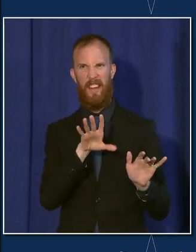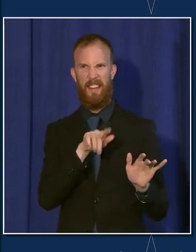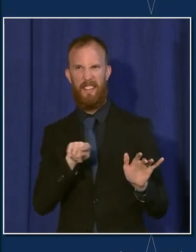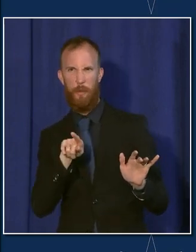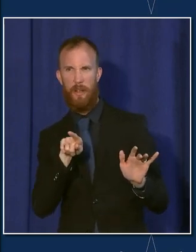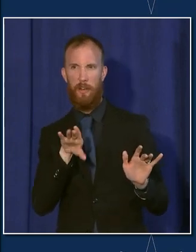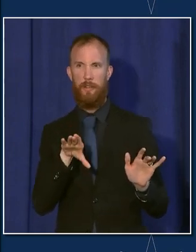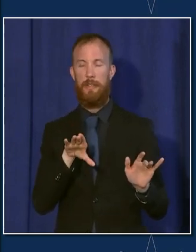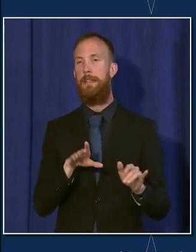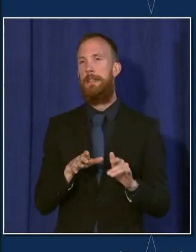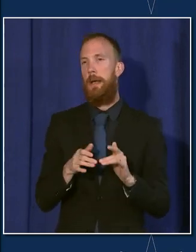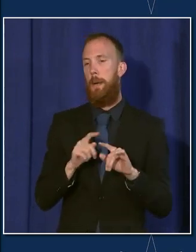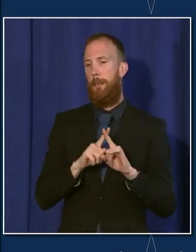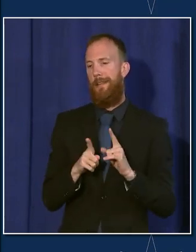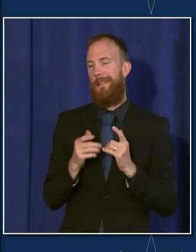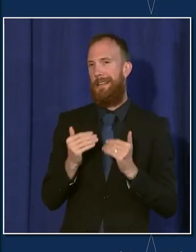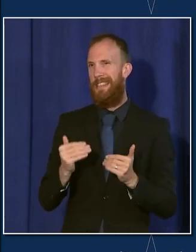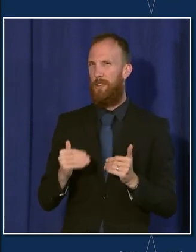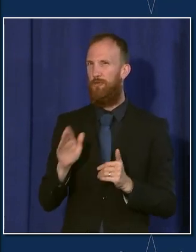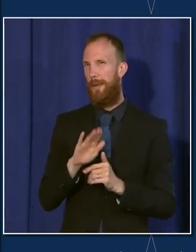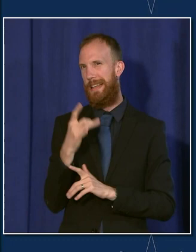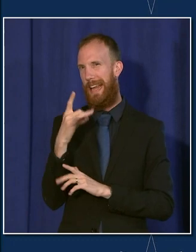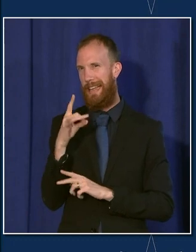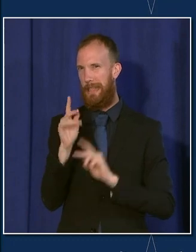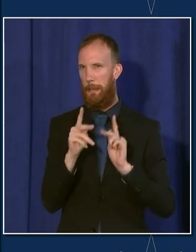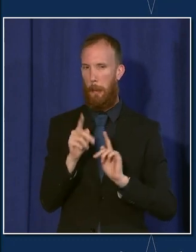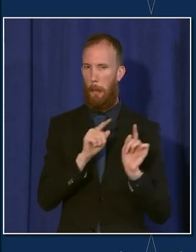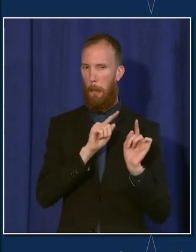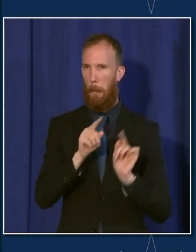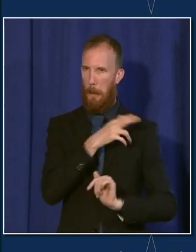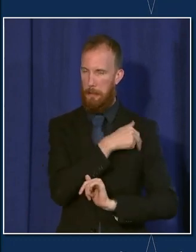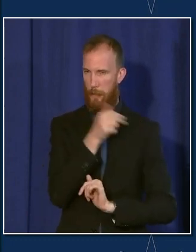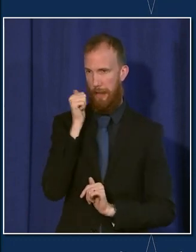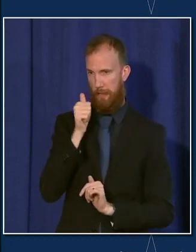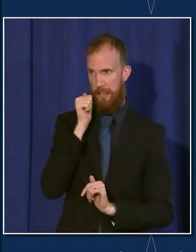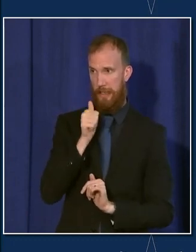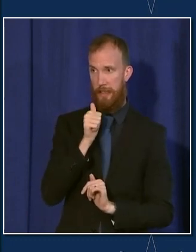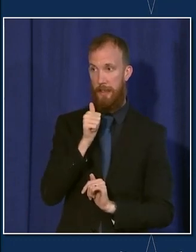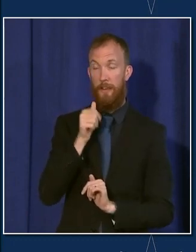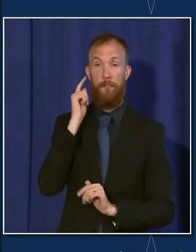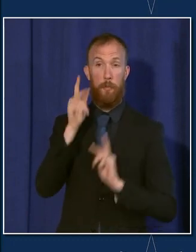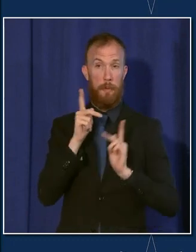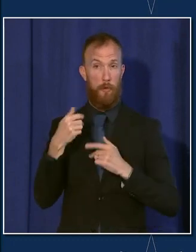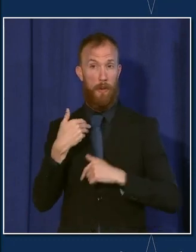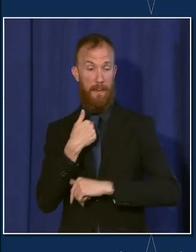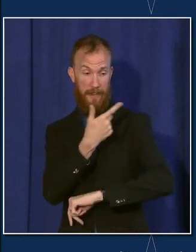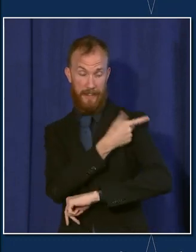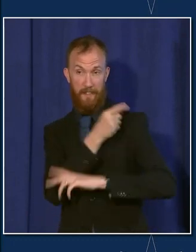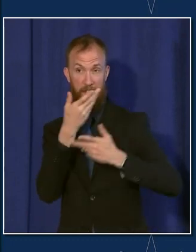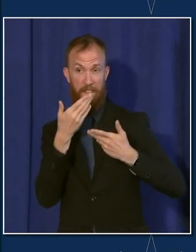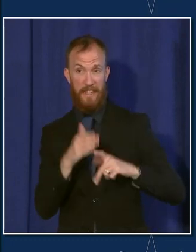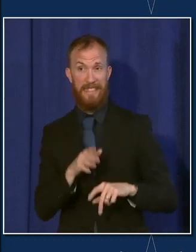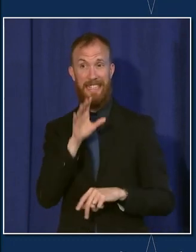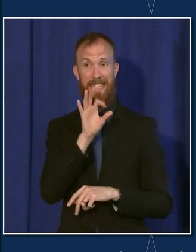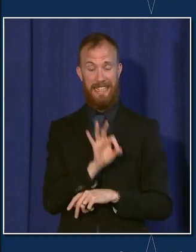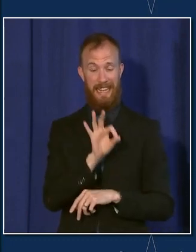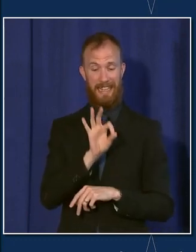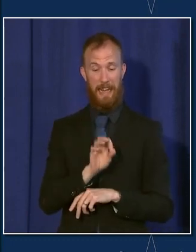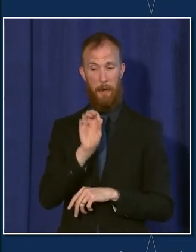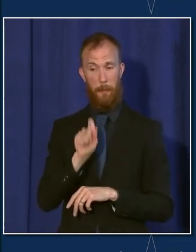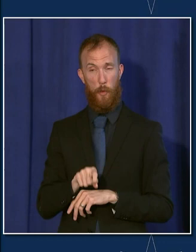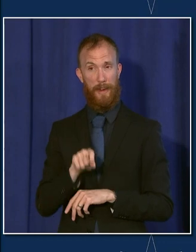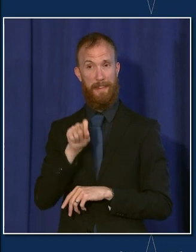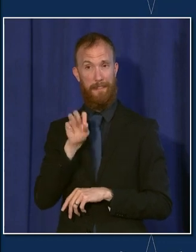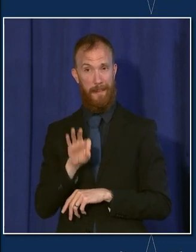18 hospitalizations per day. And for our breakthrough infections, 99.99% of vaccinated